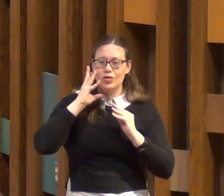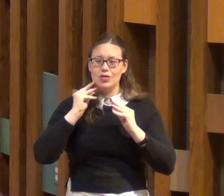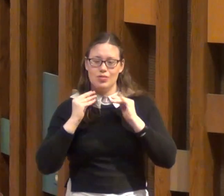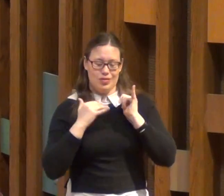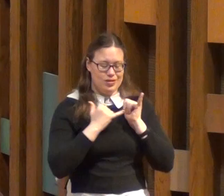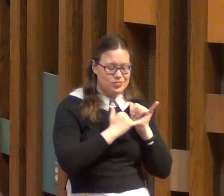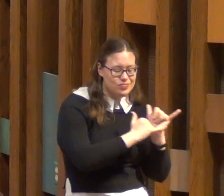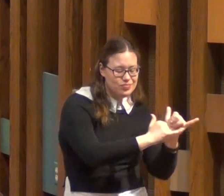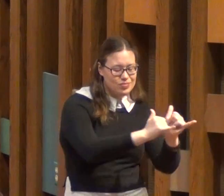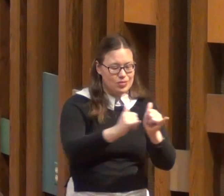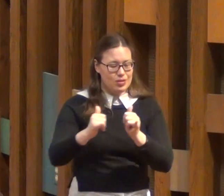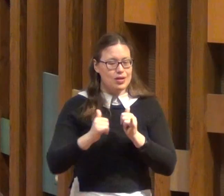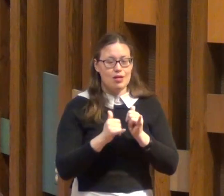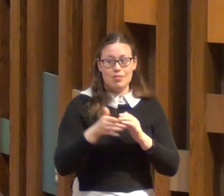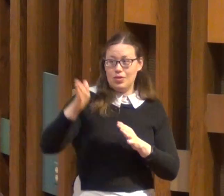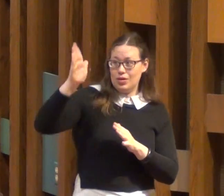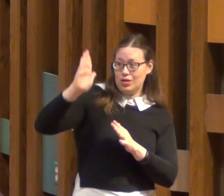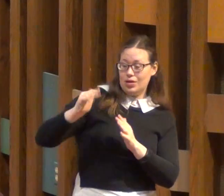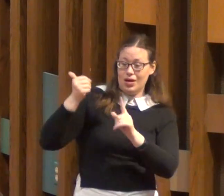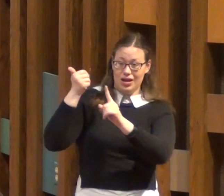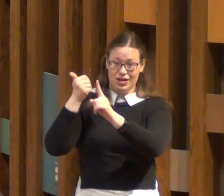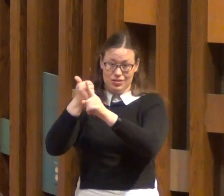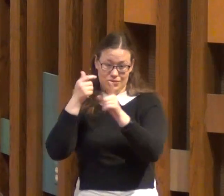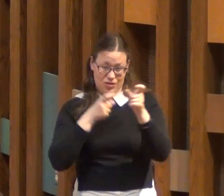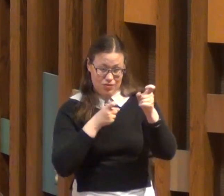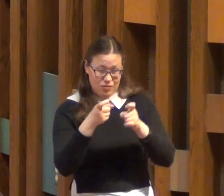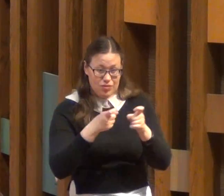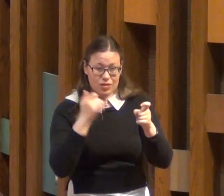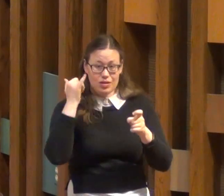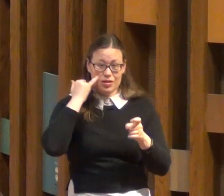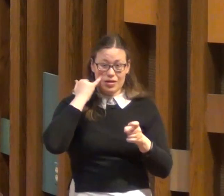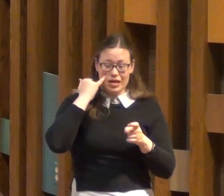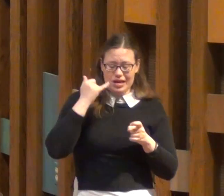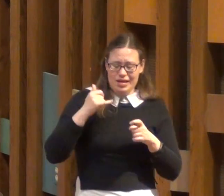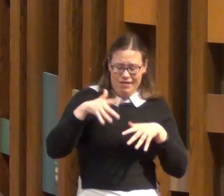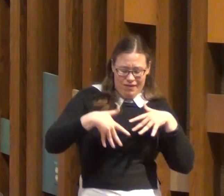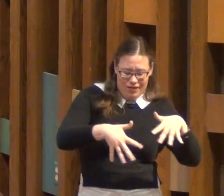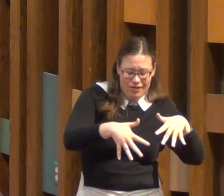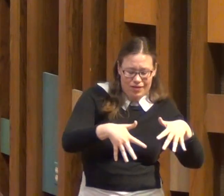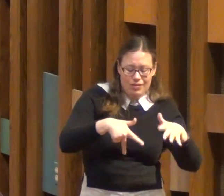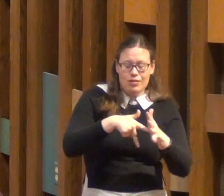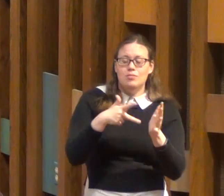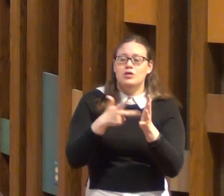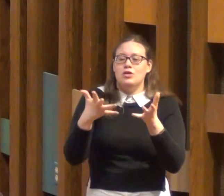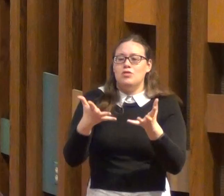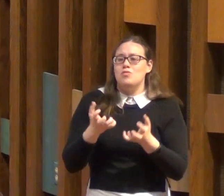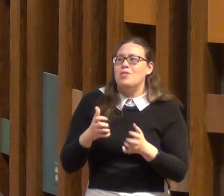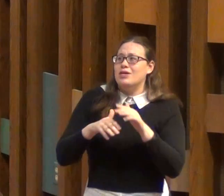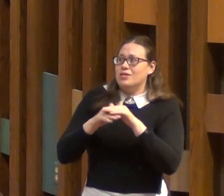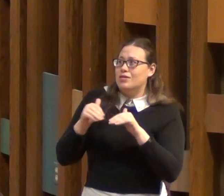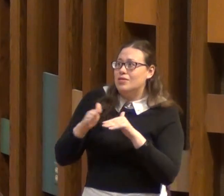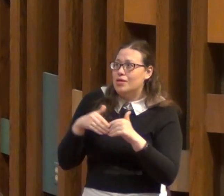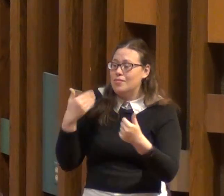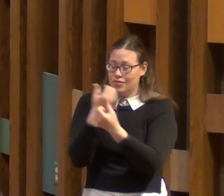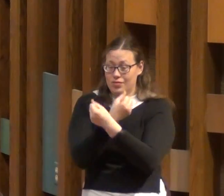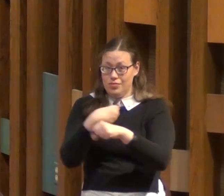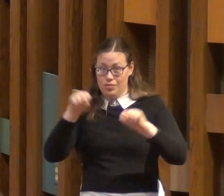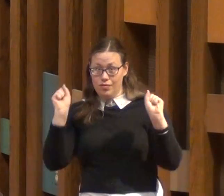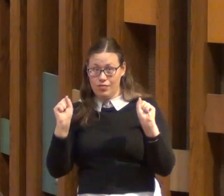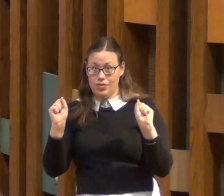through Christ. If we are distressed, it is for your comfort and salvation.